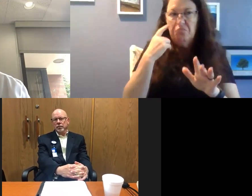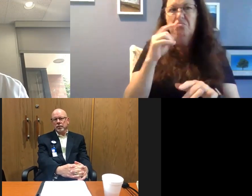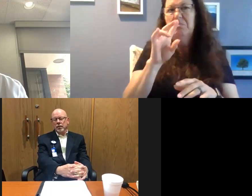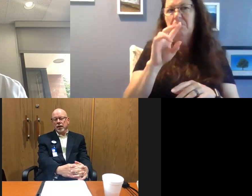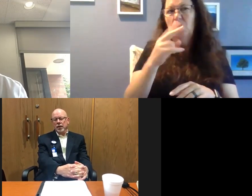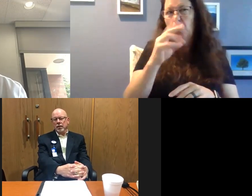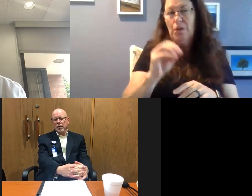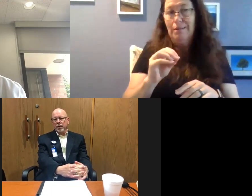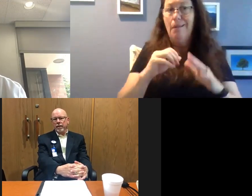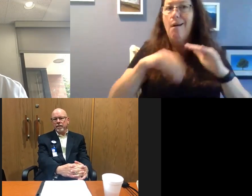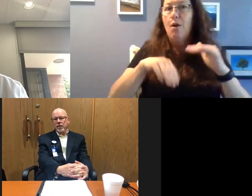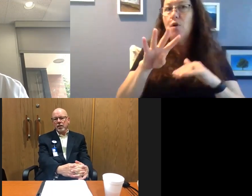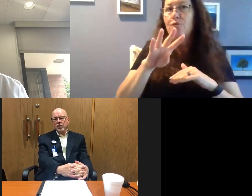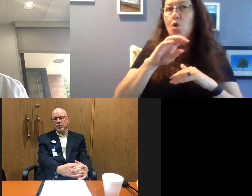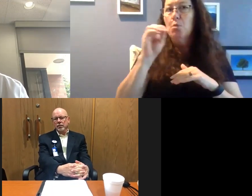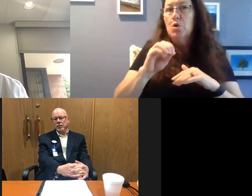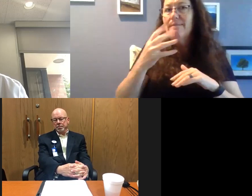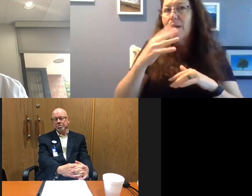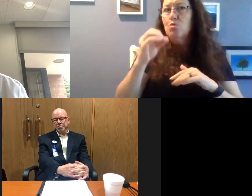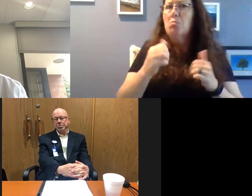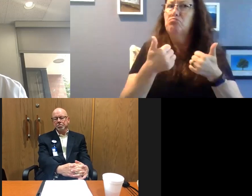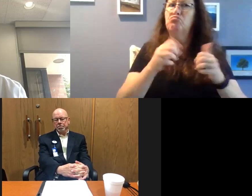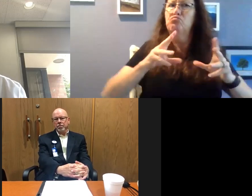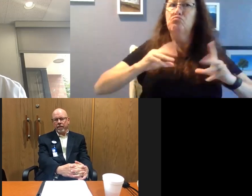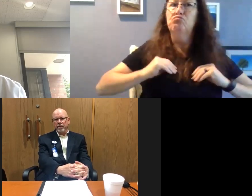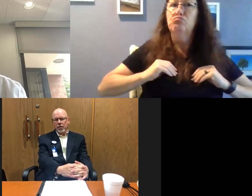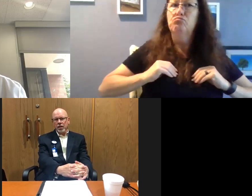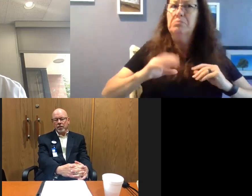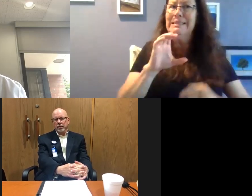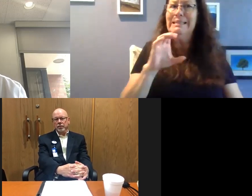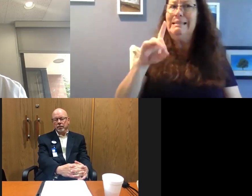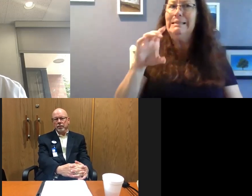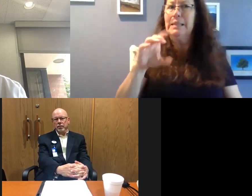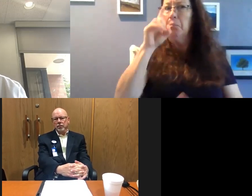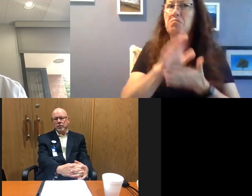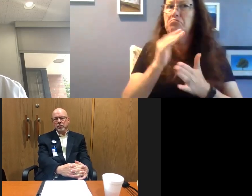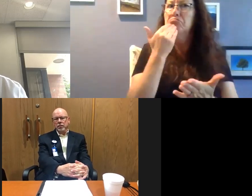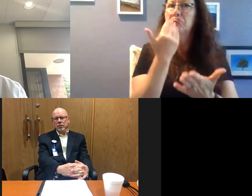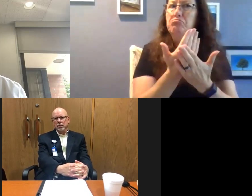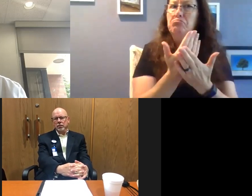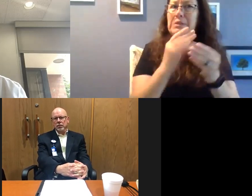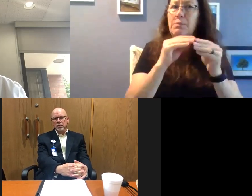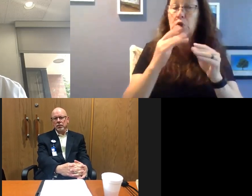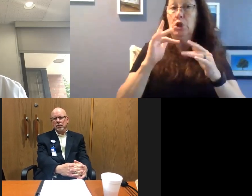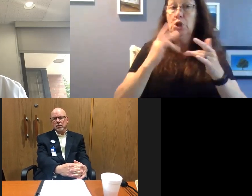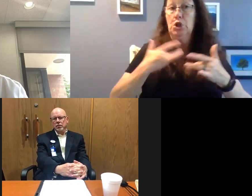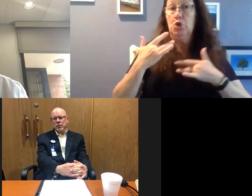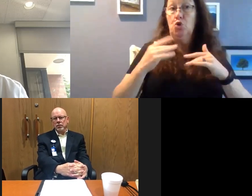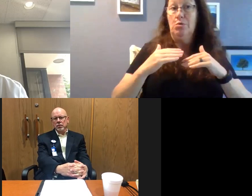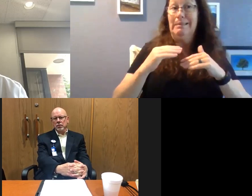Under 4% or 5% is a good number, as far as the CDC is concerned. They get concerned at 10.